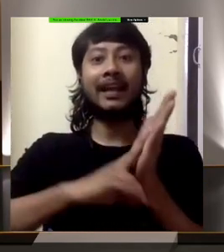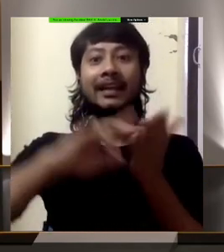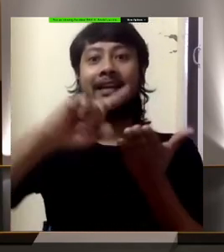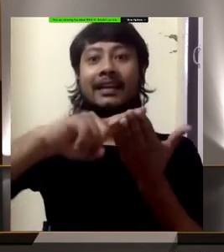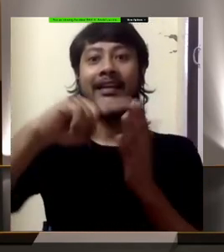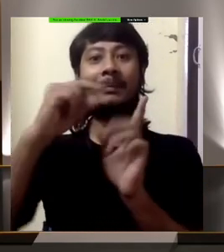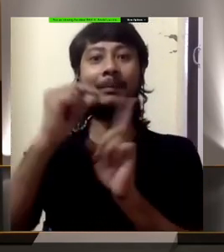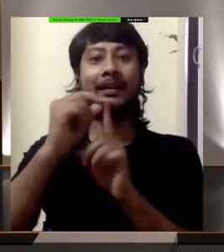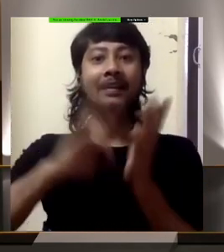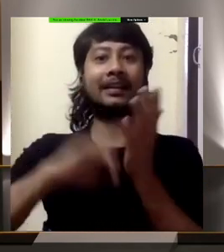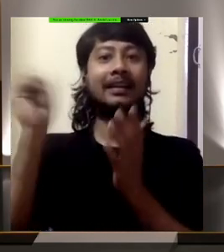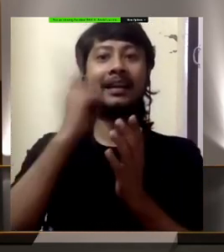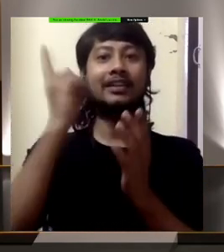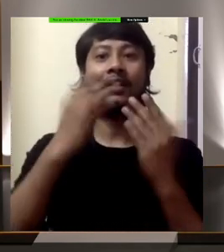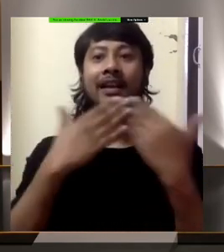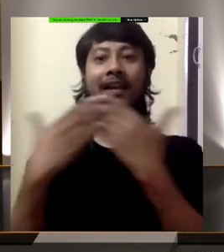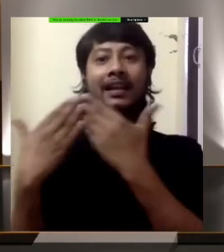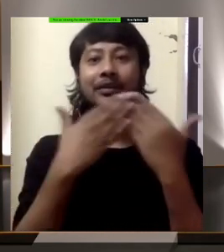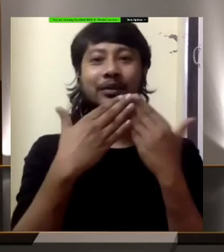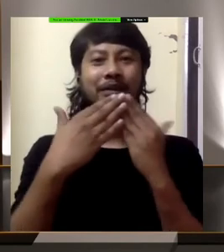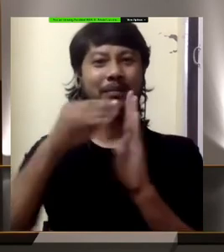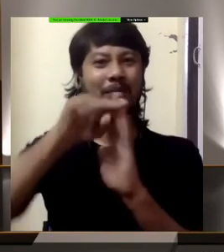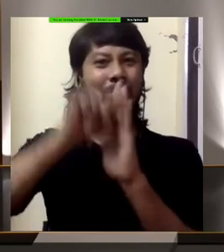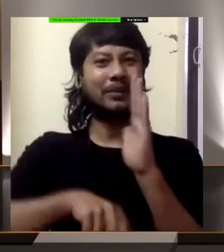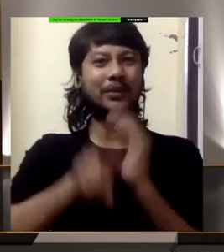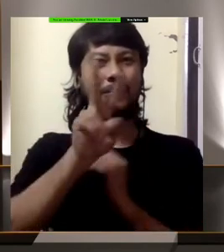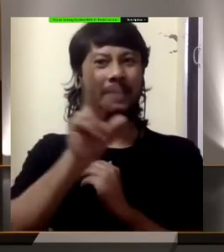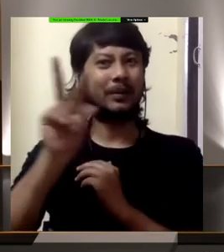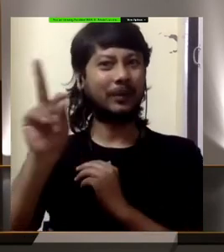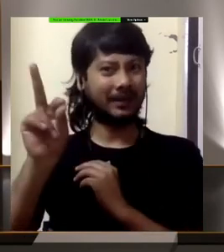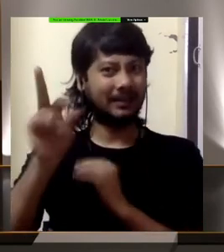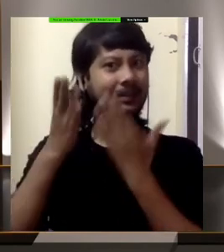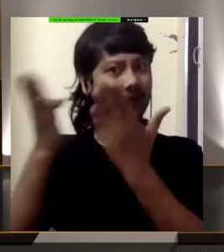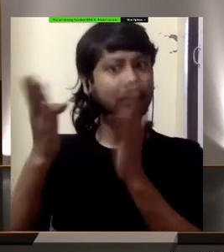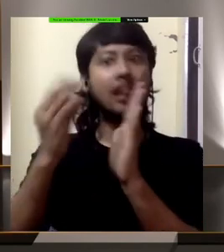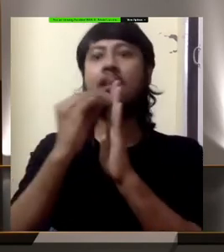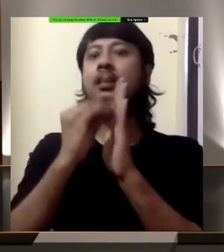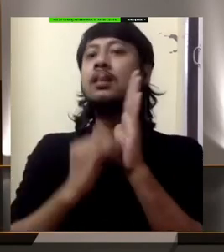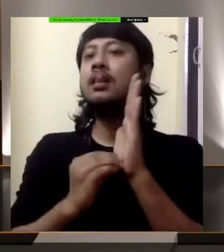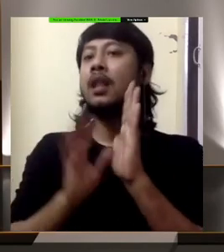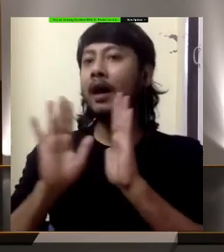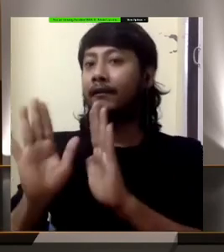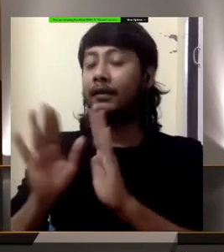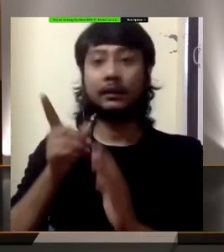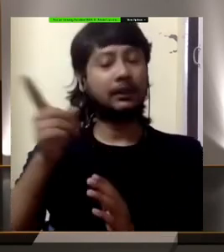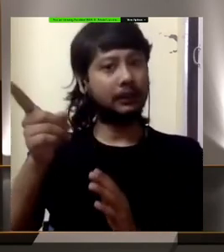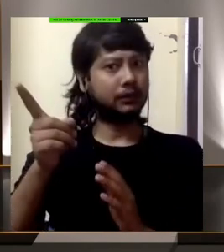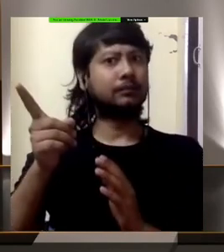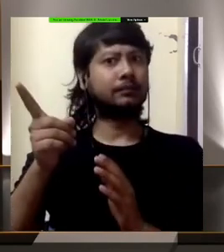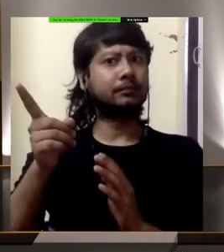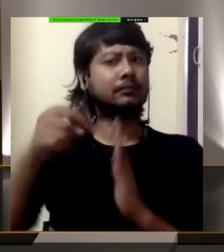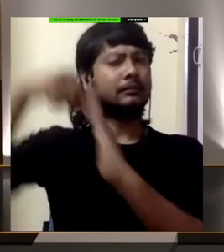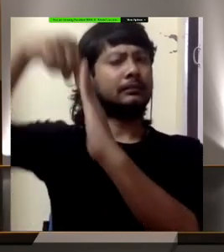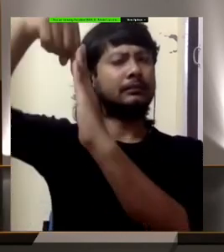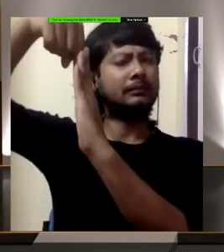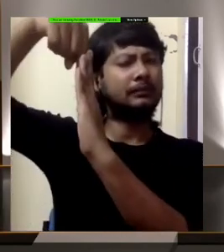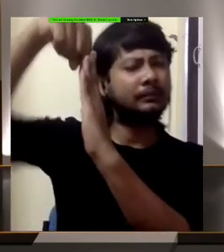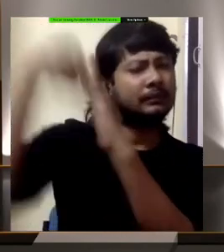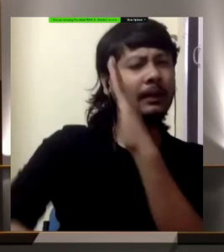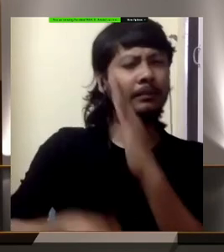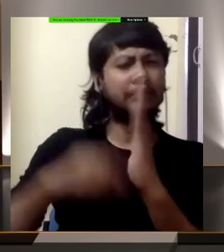And I must share with you that the national education policy as a document is a very complex document to navigate with.